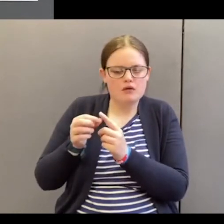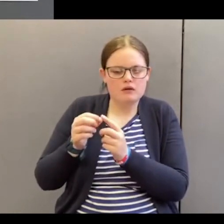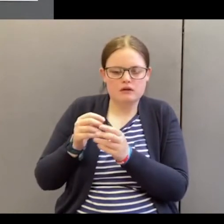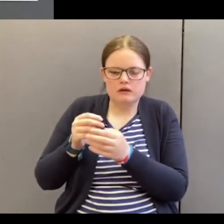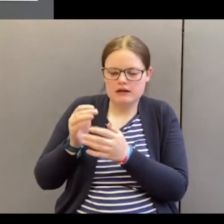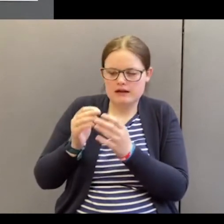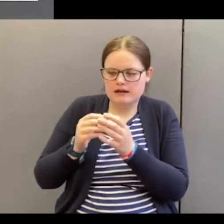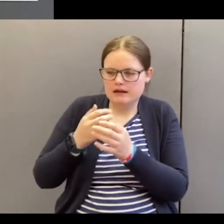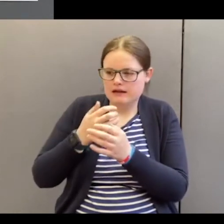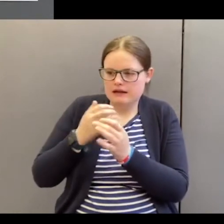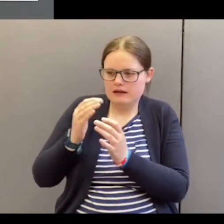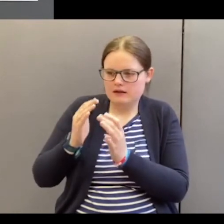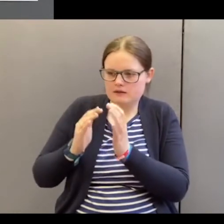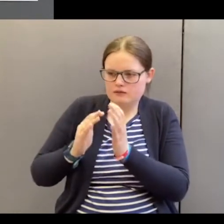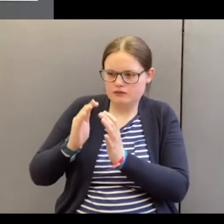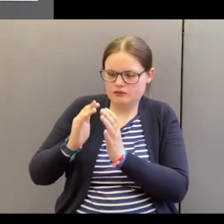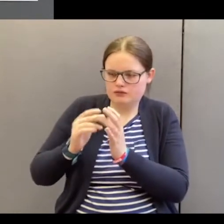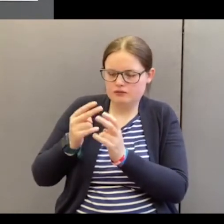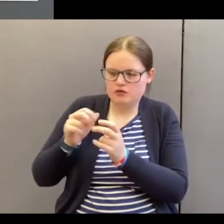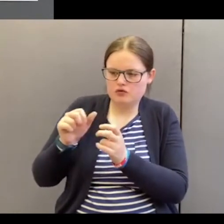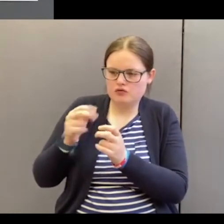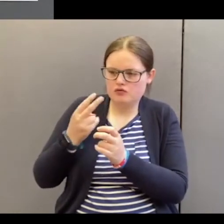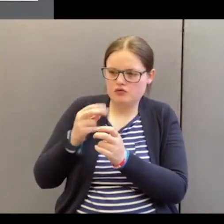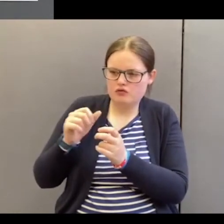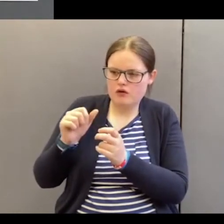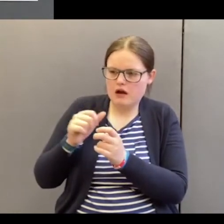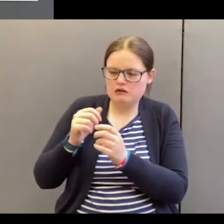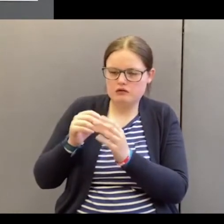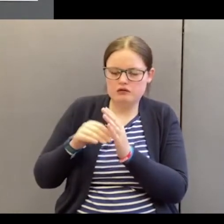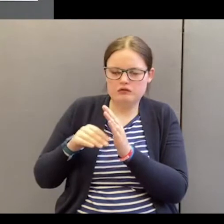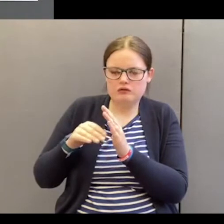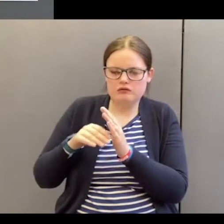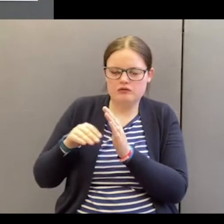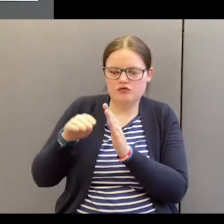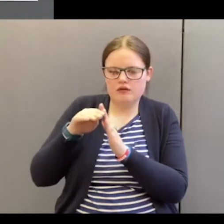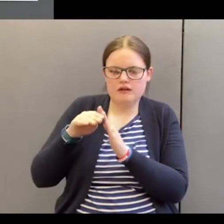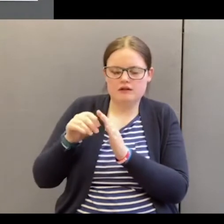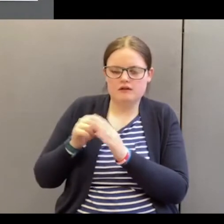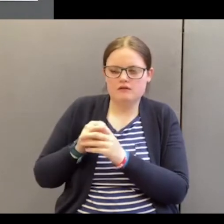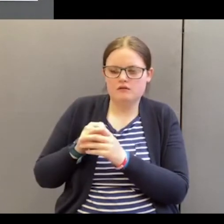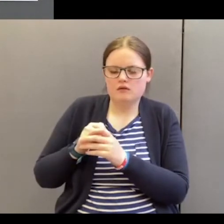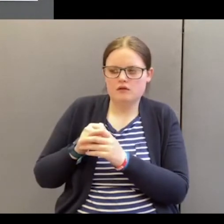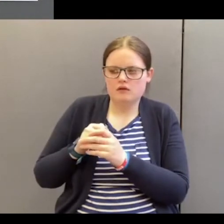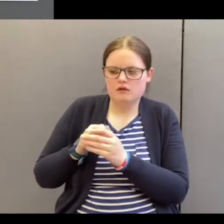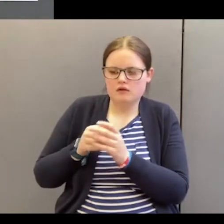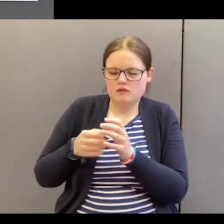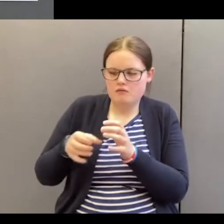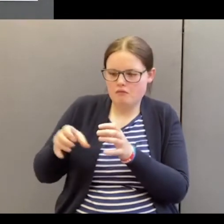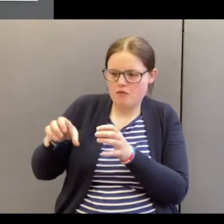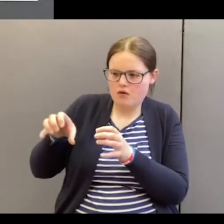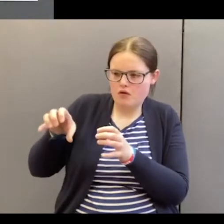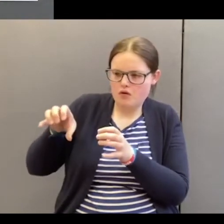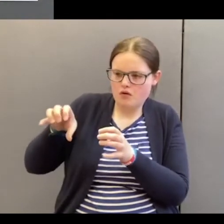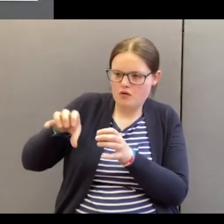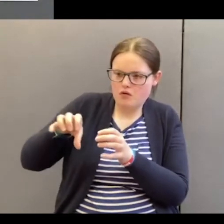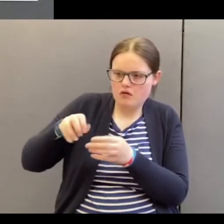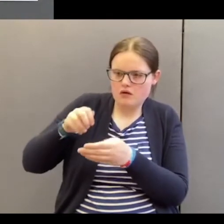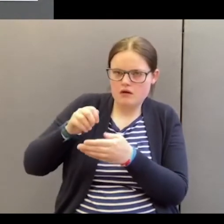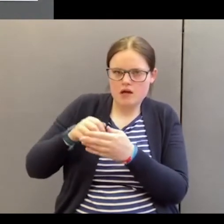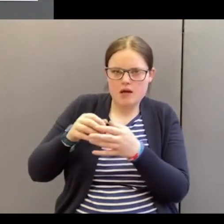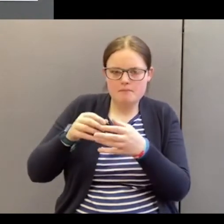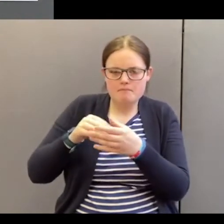up, whatever it is, 200, 300 degrees and you pour it into the mould.